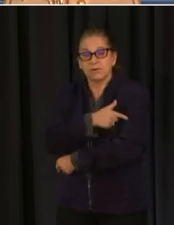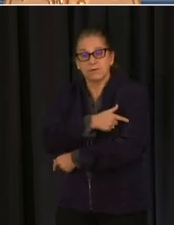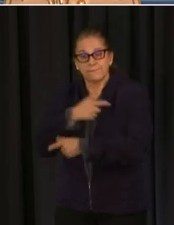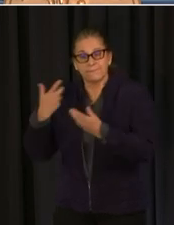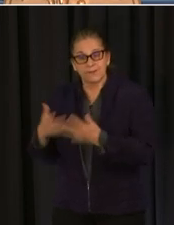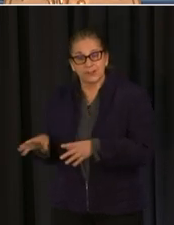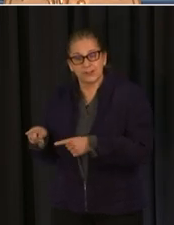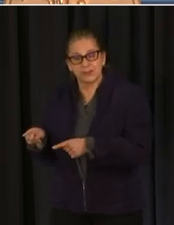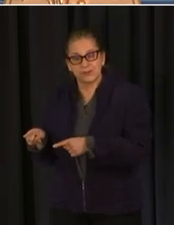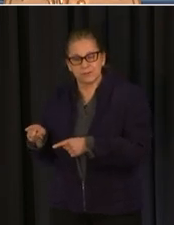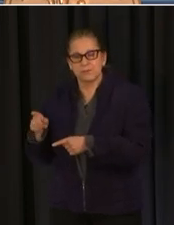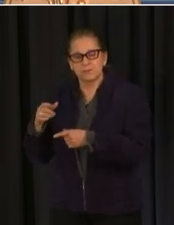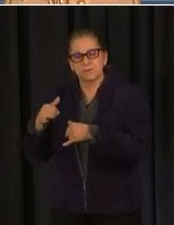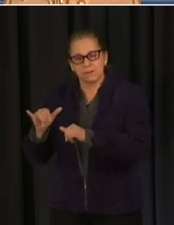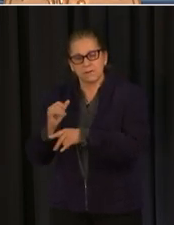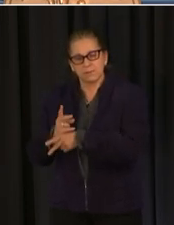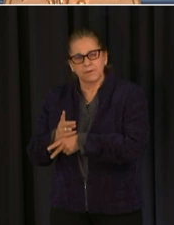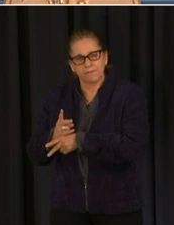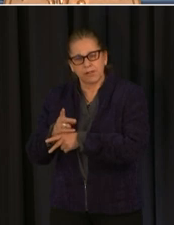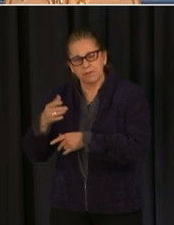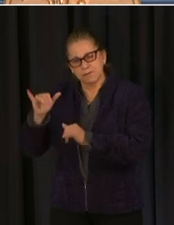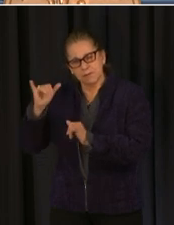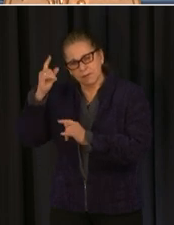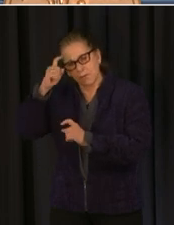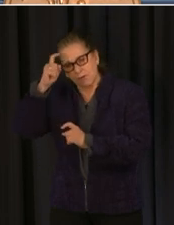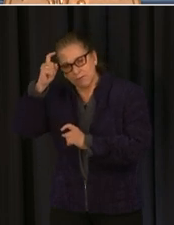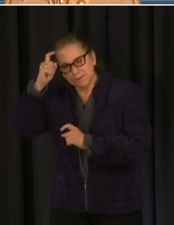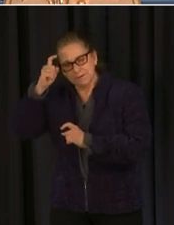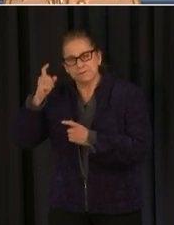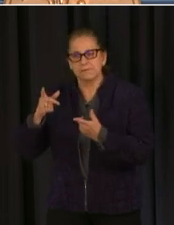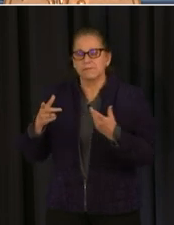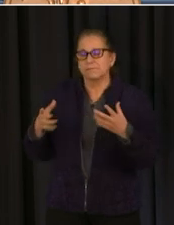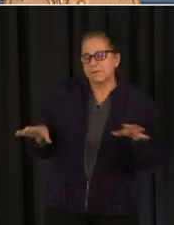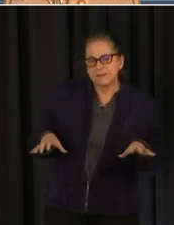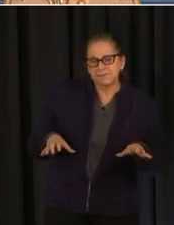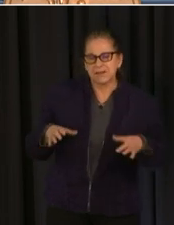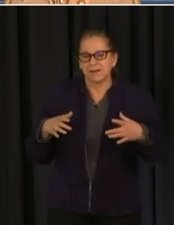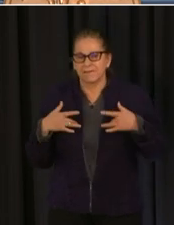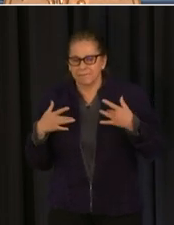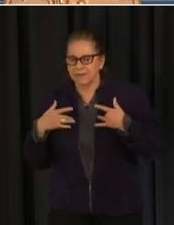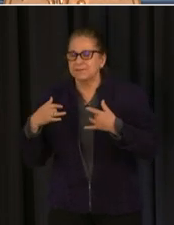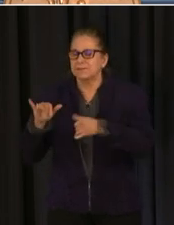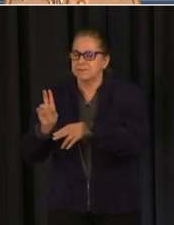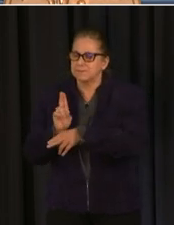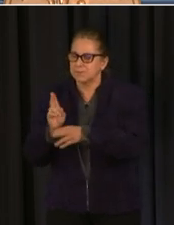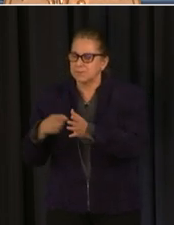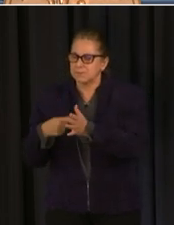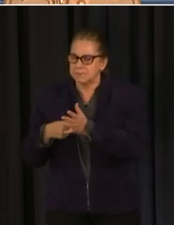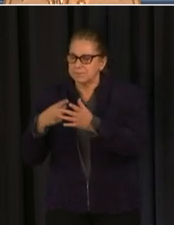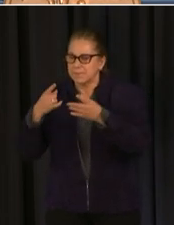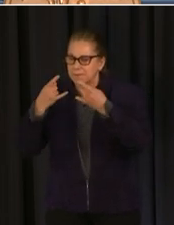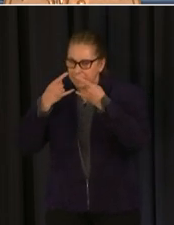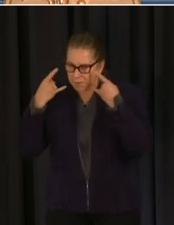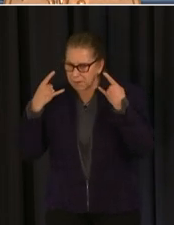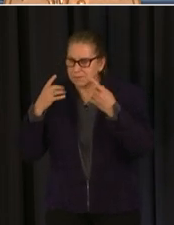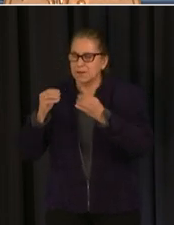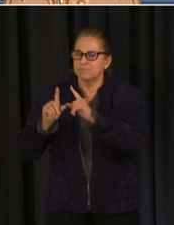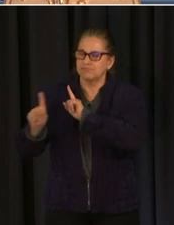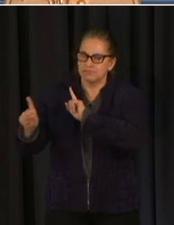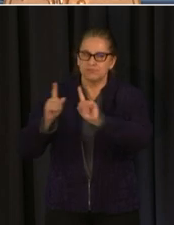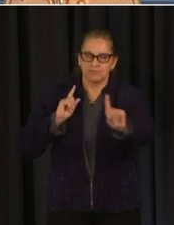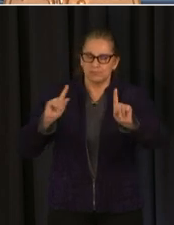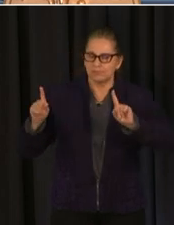activities more carefully uh need to wear a mask need to maintain a six foot social distance